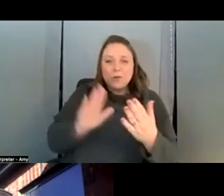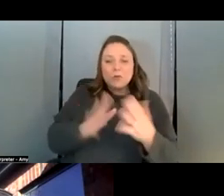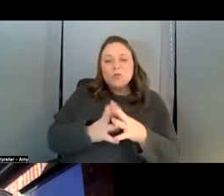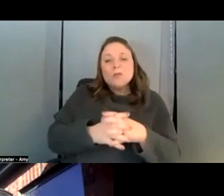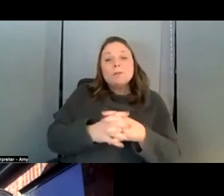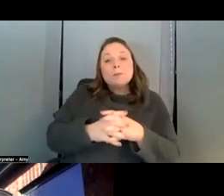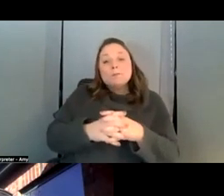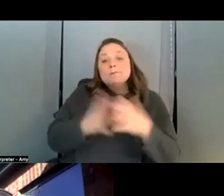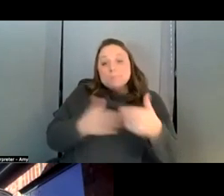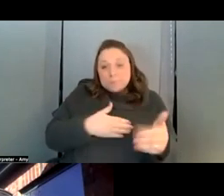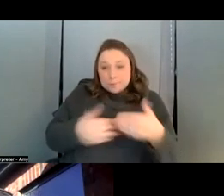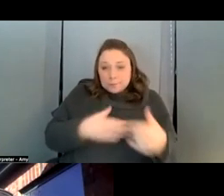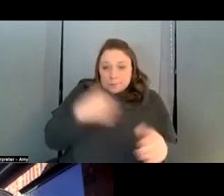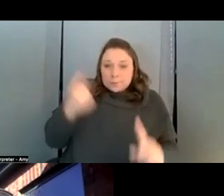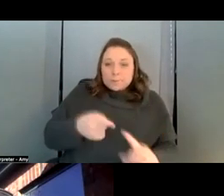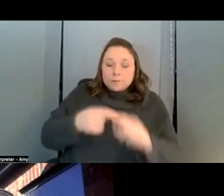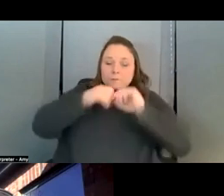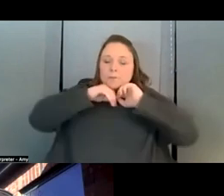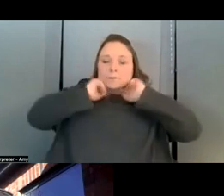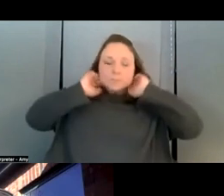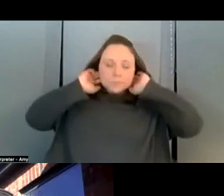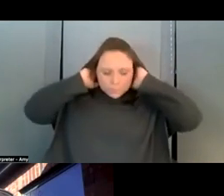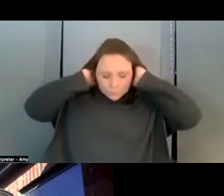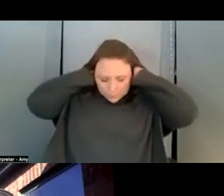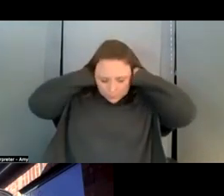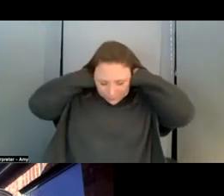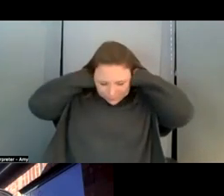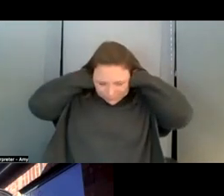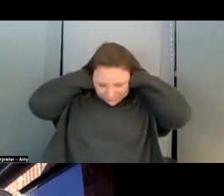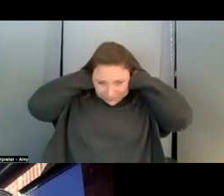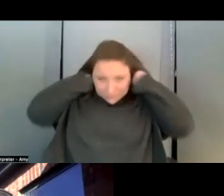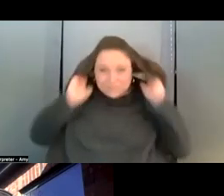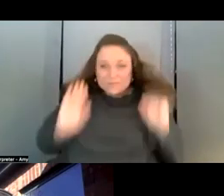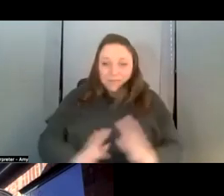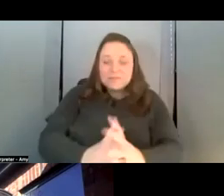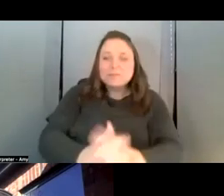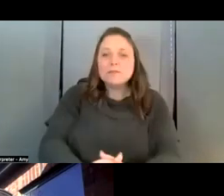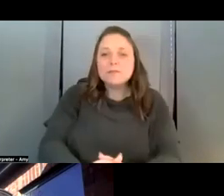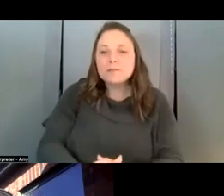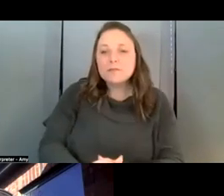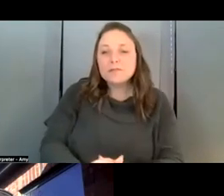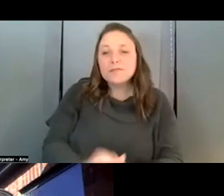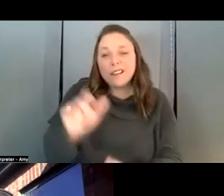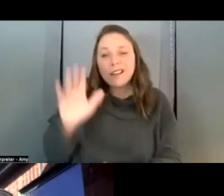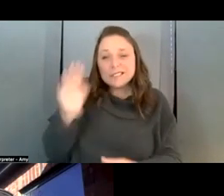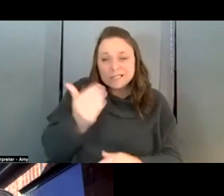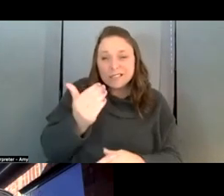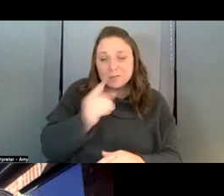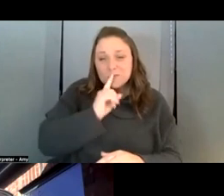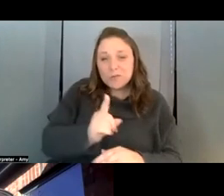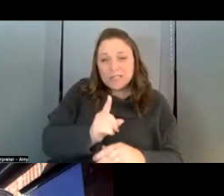um that seems to be be you know overall more of a a good